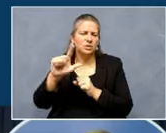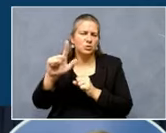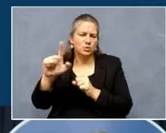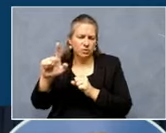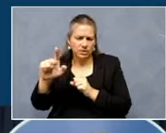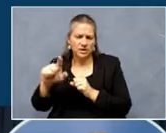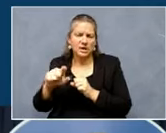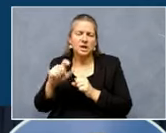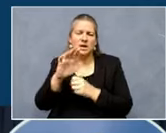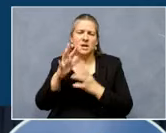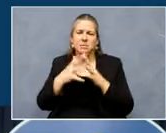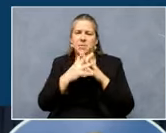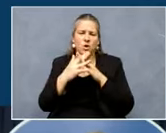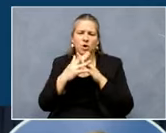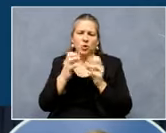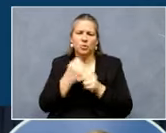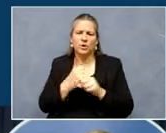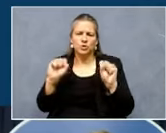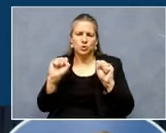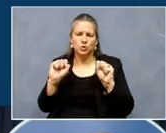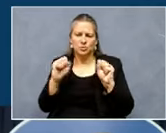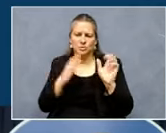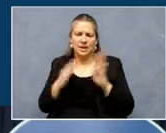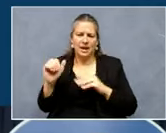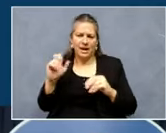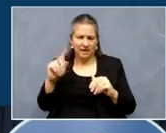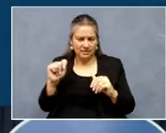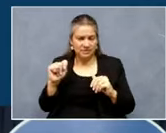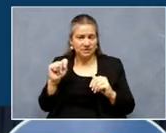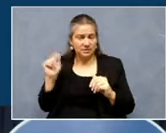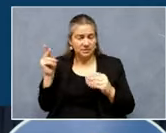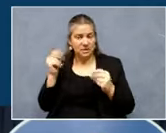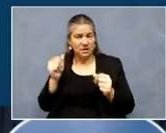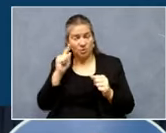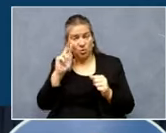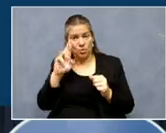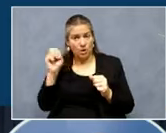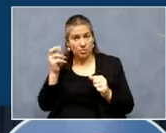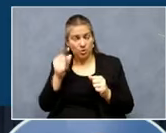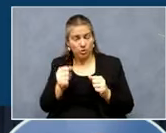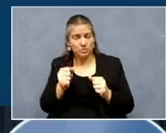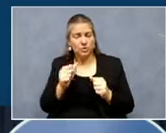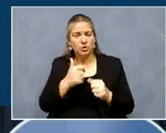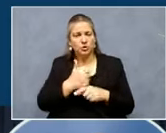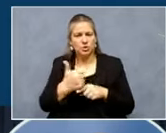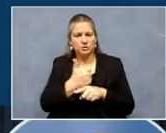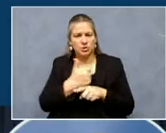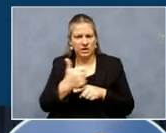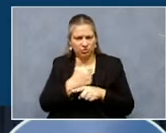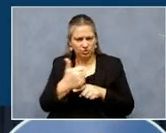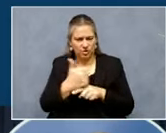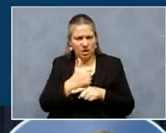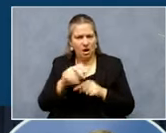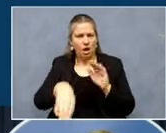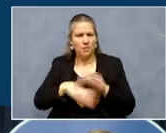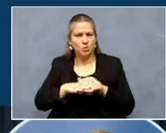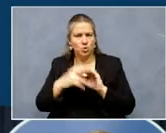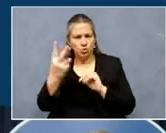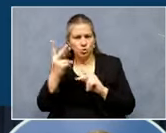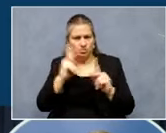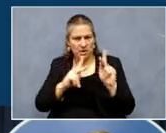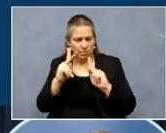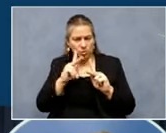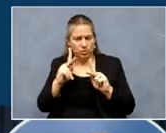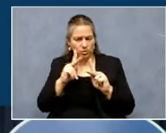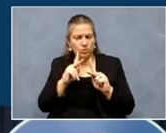rescue plan act expenses that qualify for reimbursement transportation for up to the two people to identify